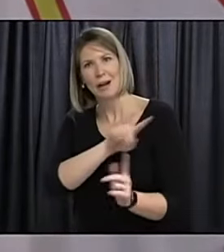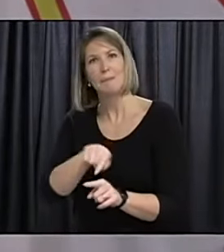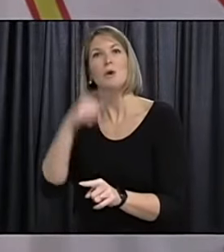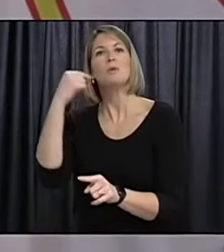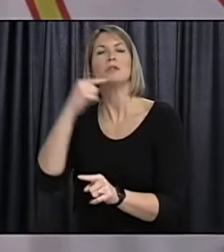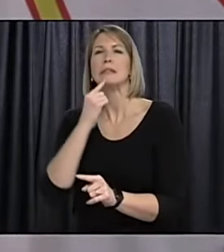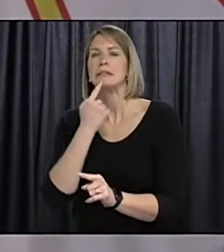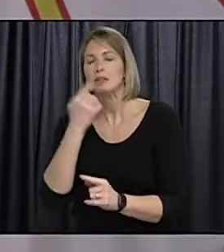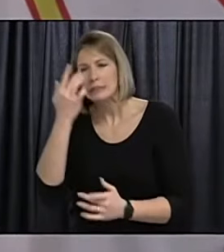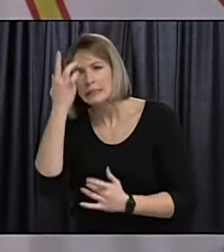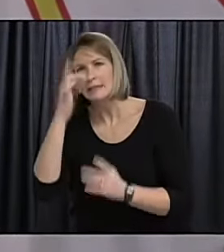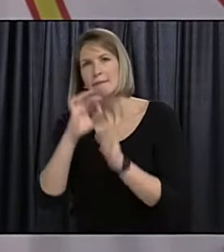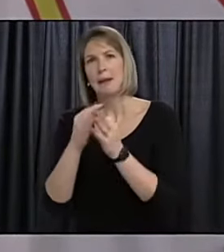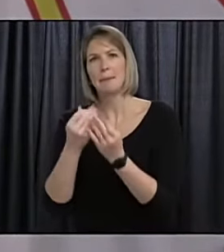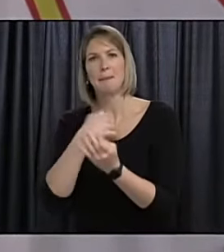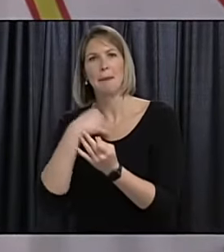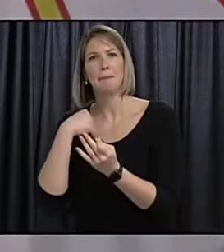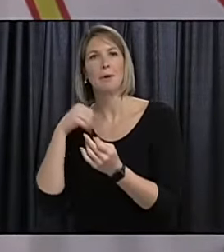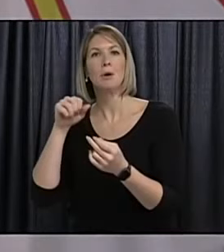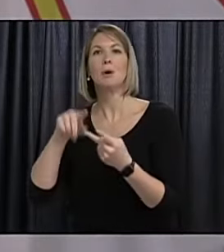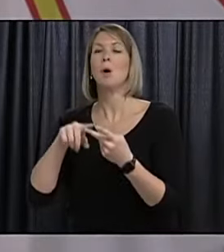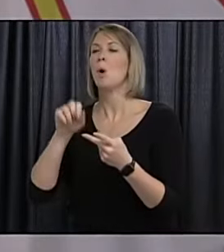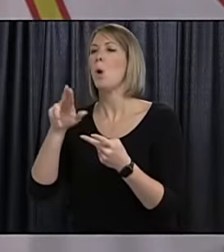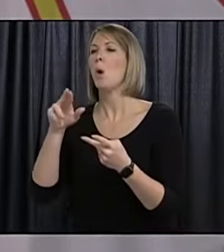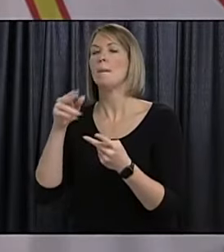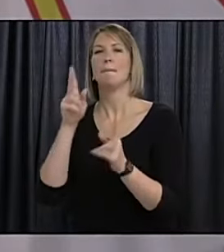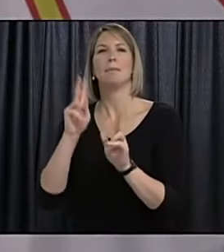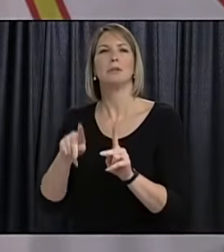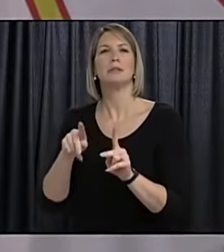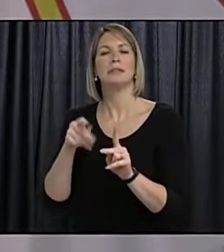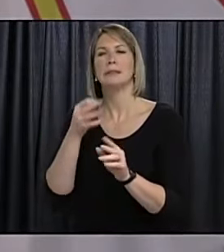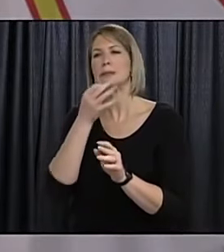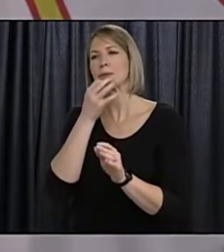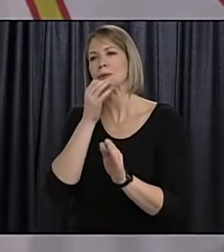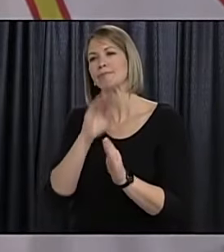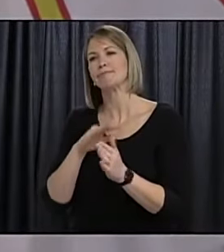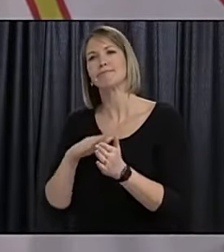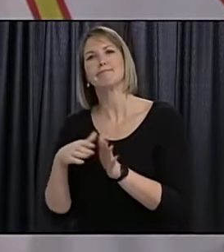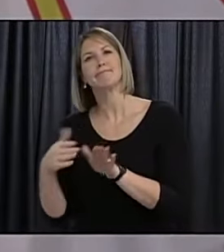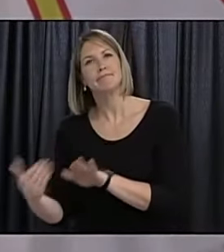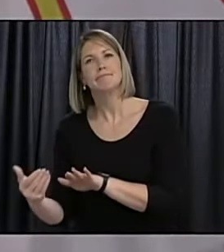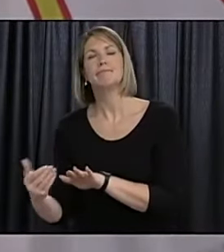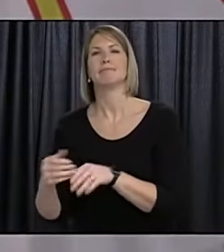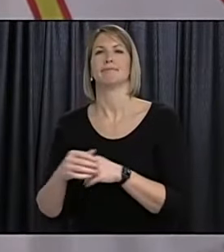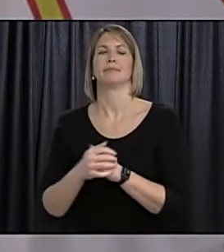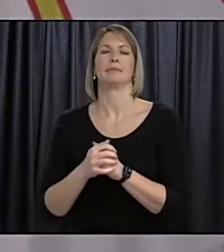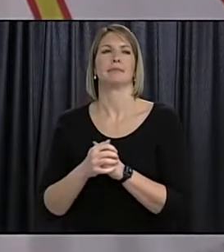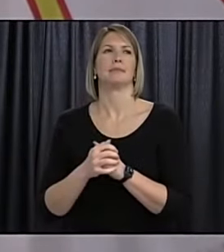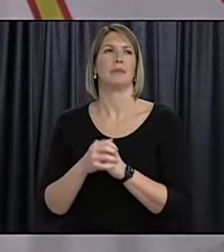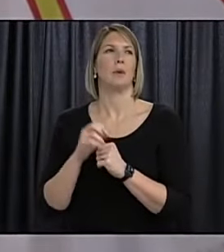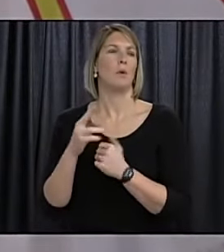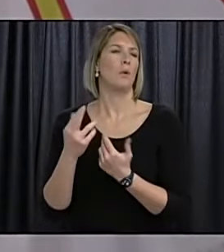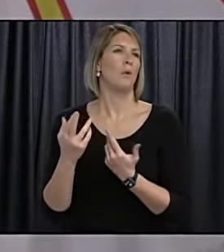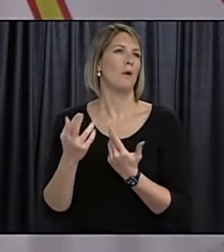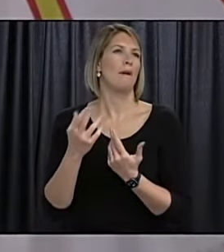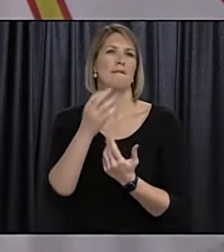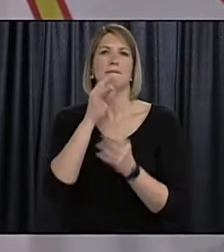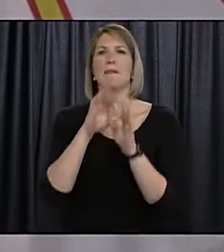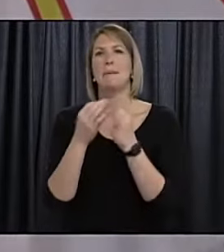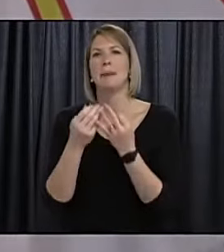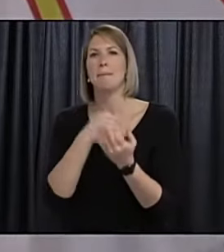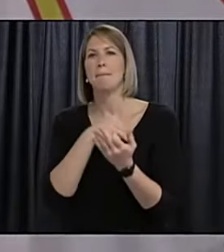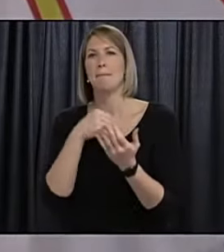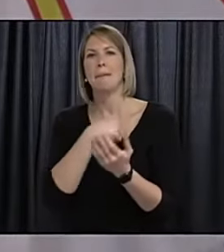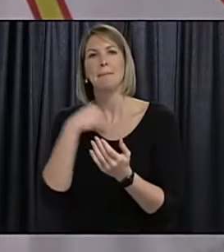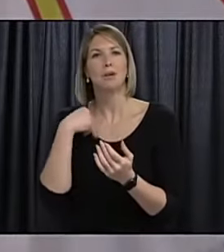illness or end of life illness in a family member or if a family member just requires care